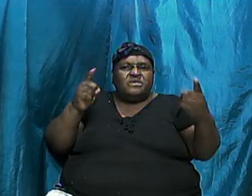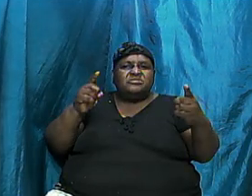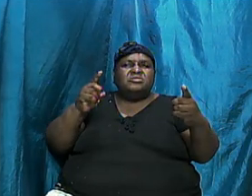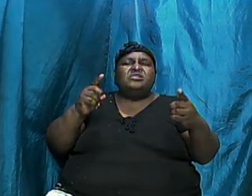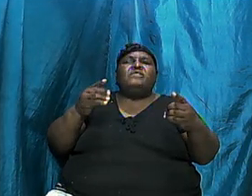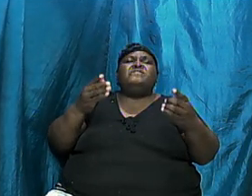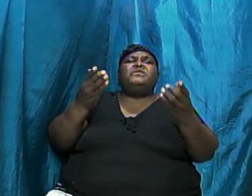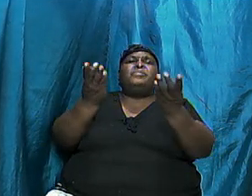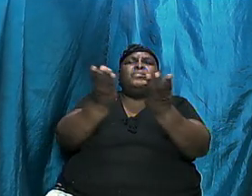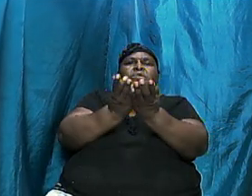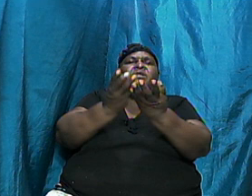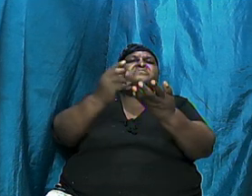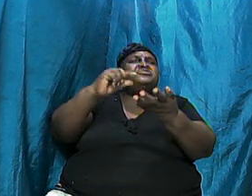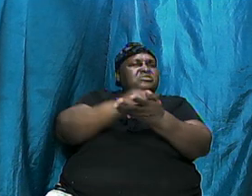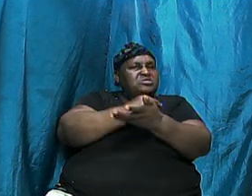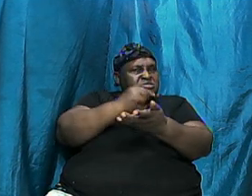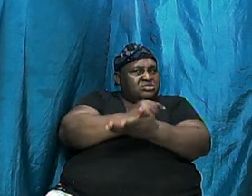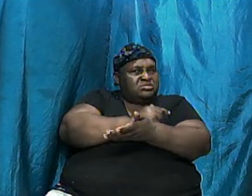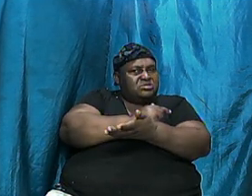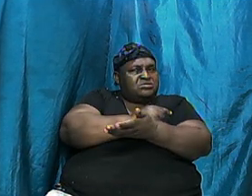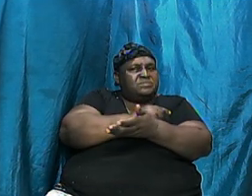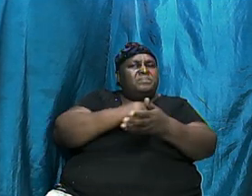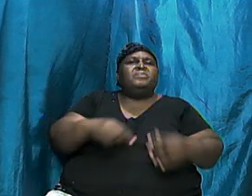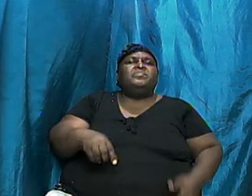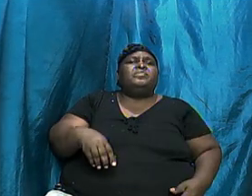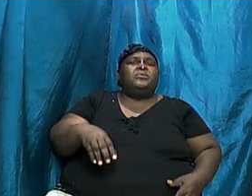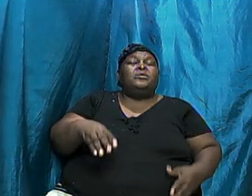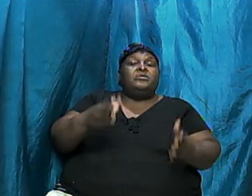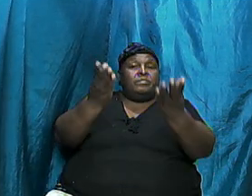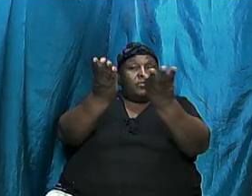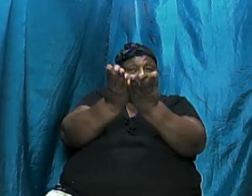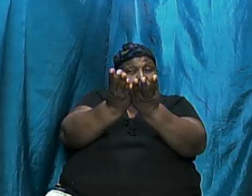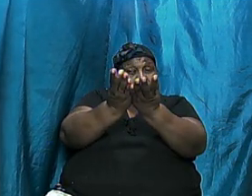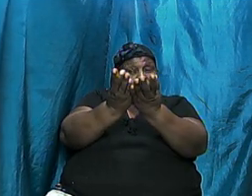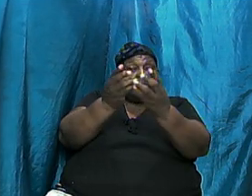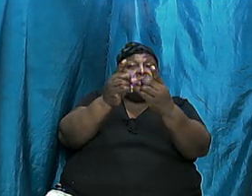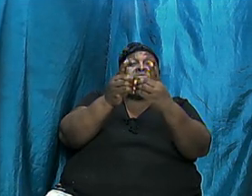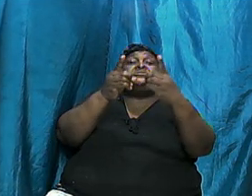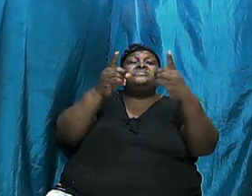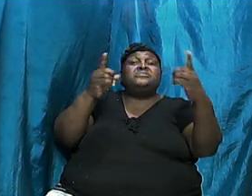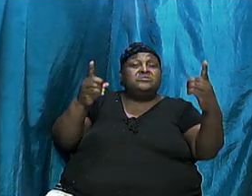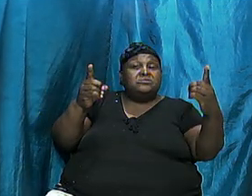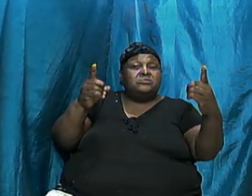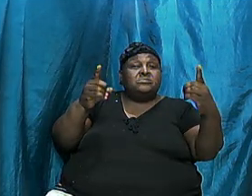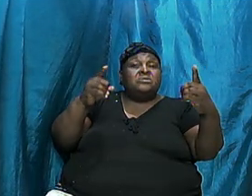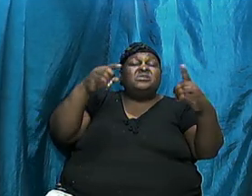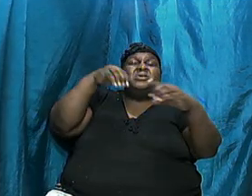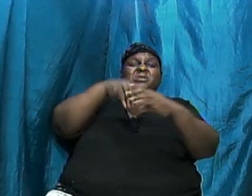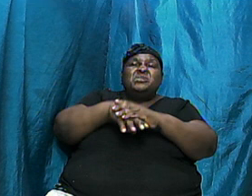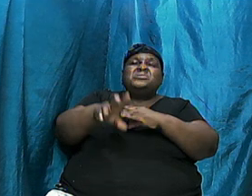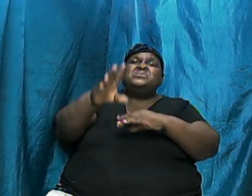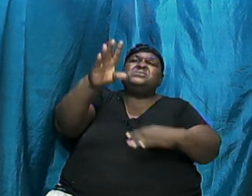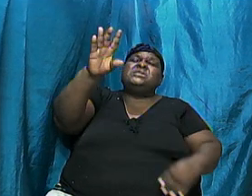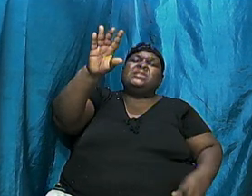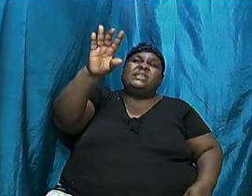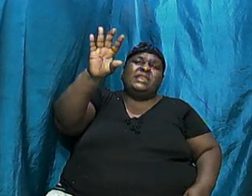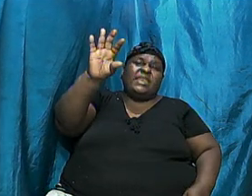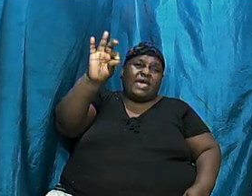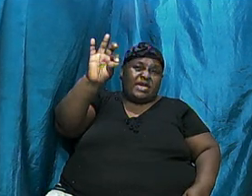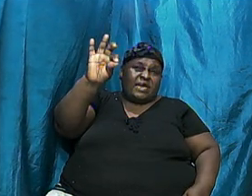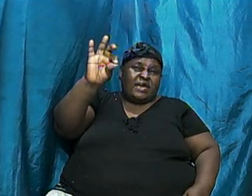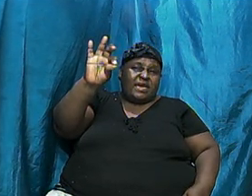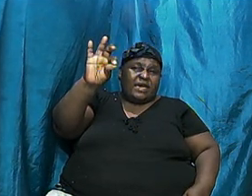We outlined that the book book is divided are broken down into nine major